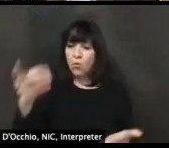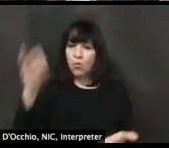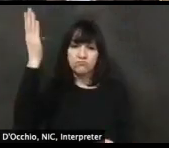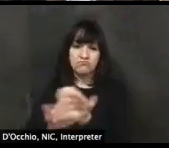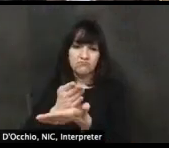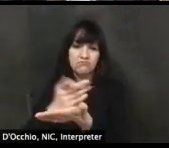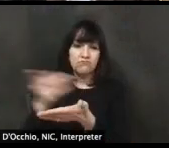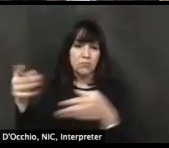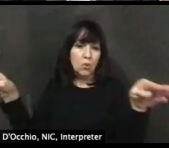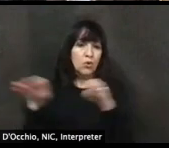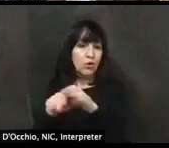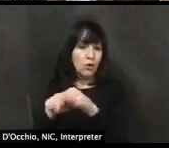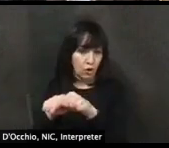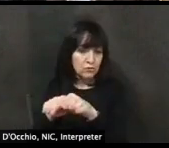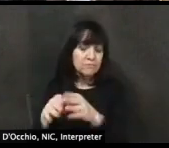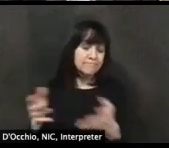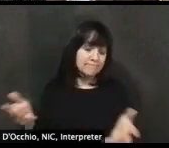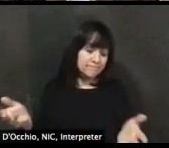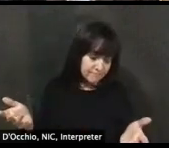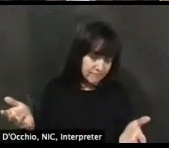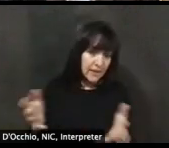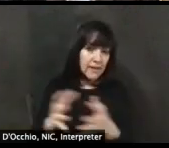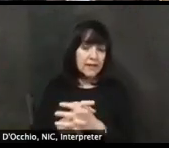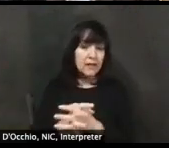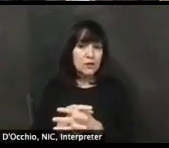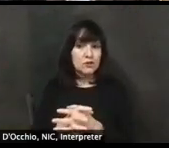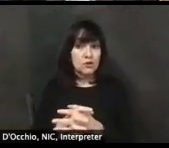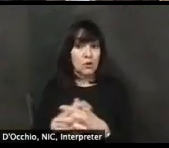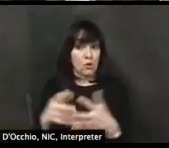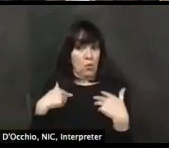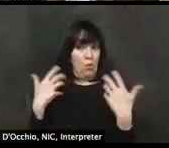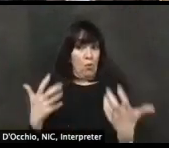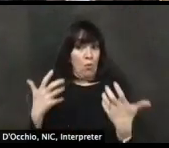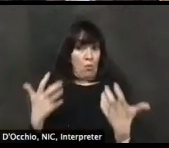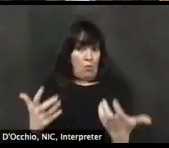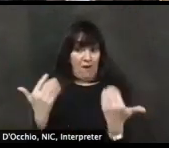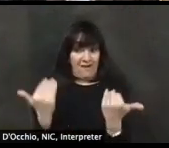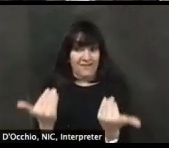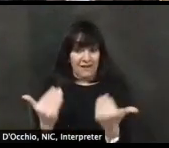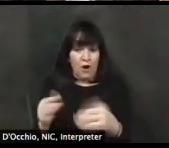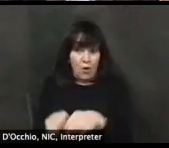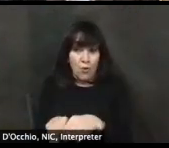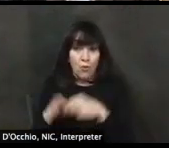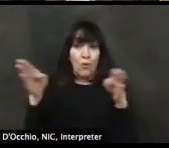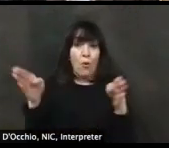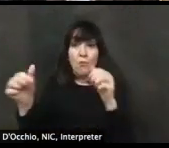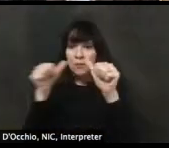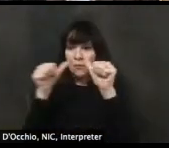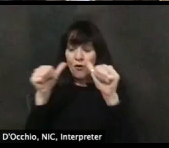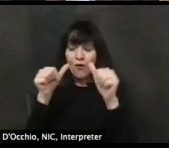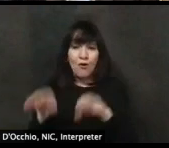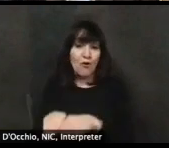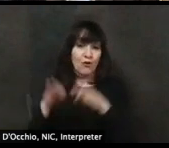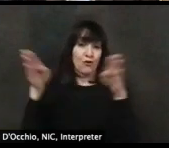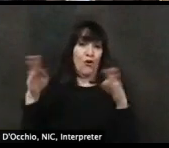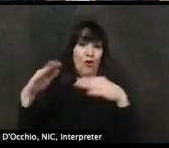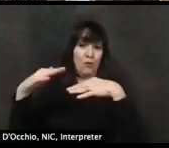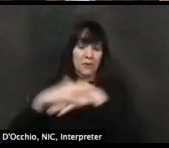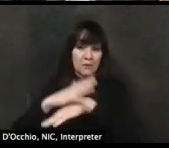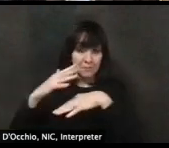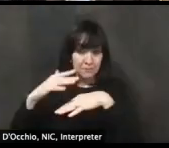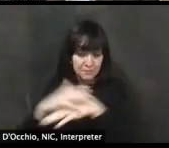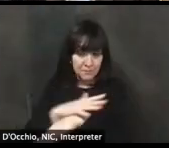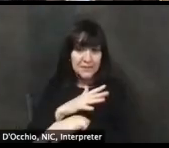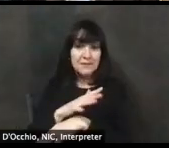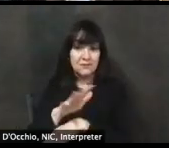beaches and bars and, you know, other, um, you know, other entities, locations across the